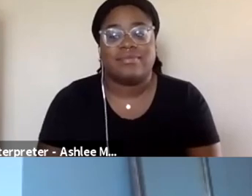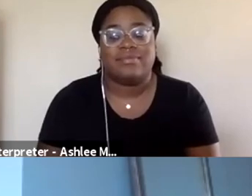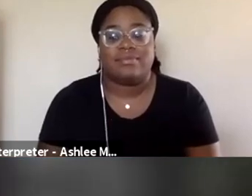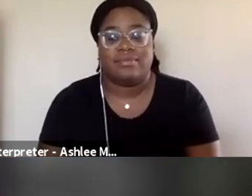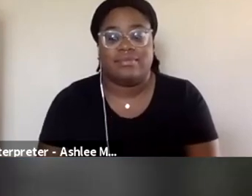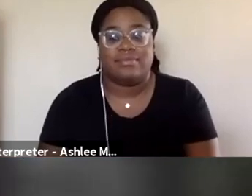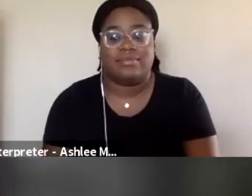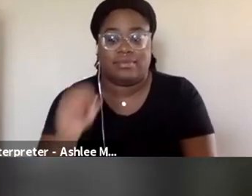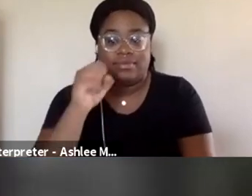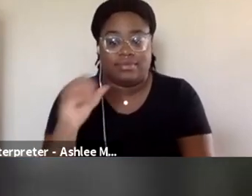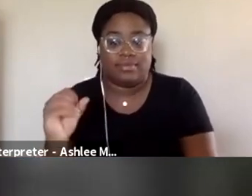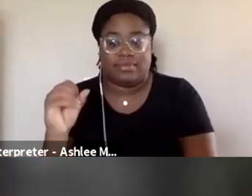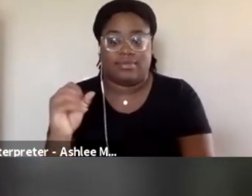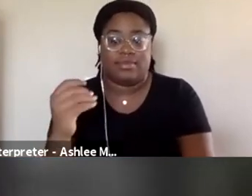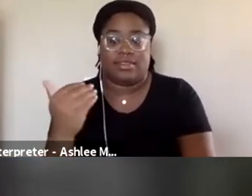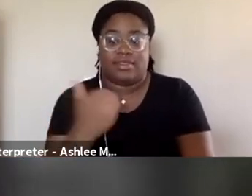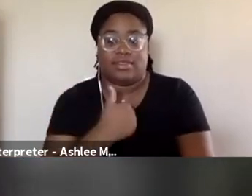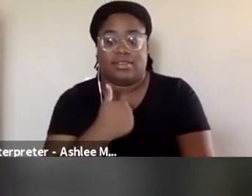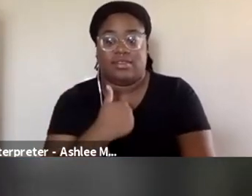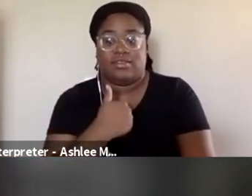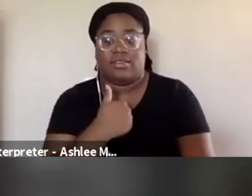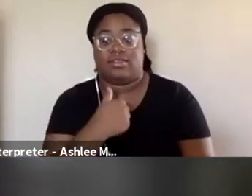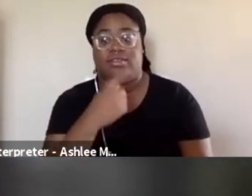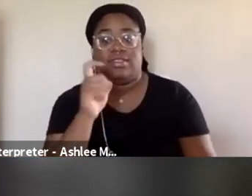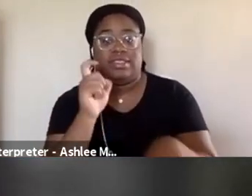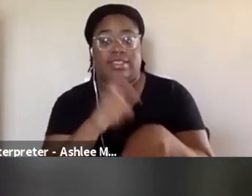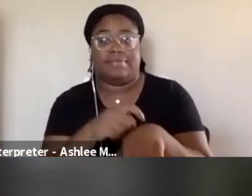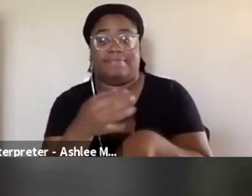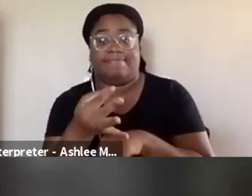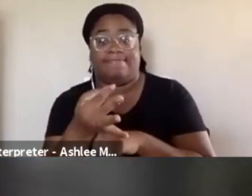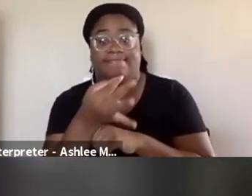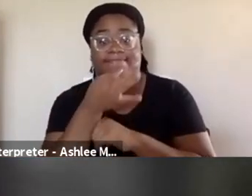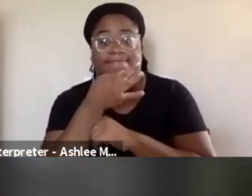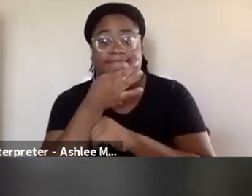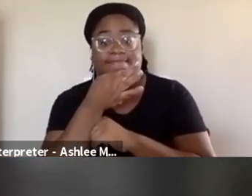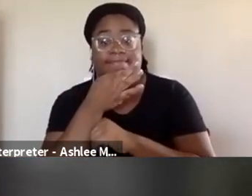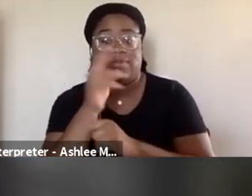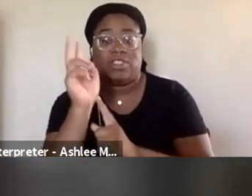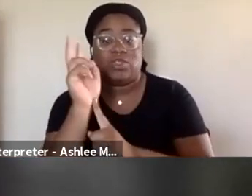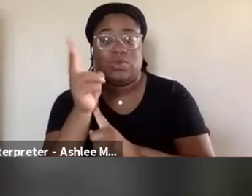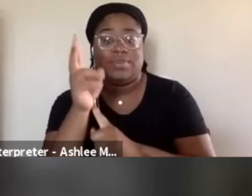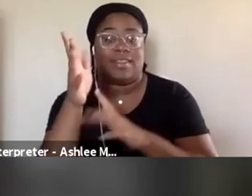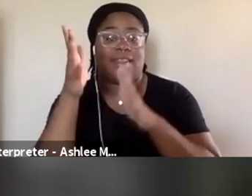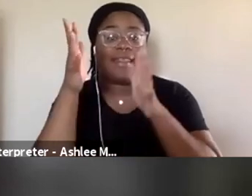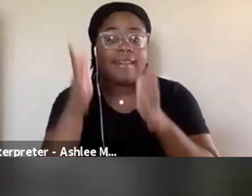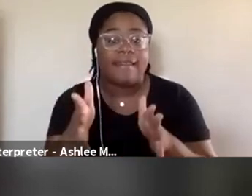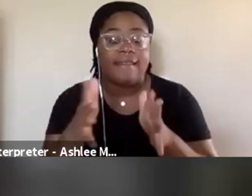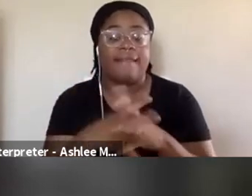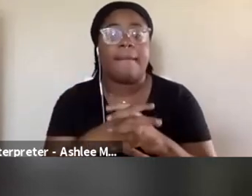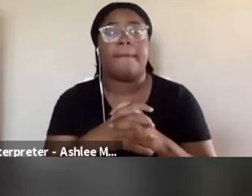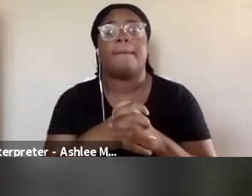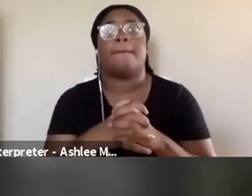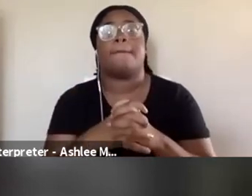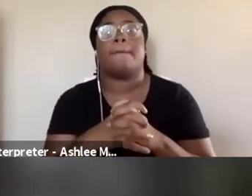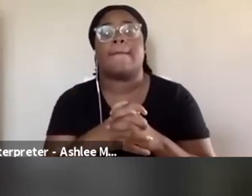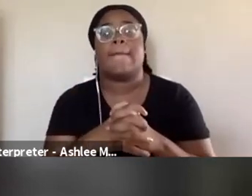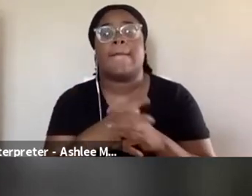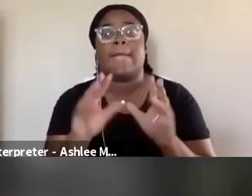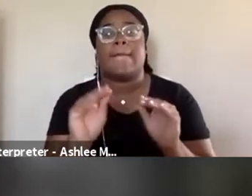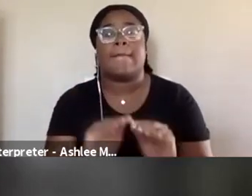So I know that we are at time, and with two minutes left, clearly